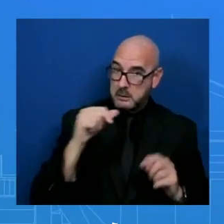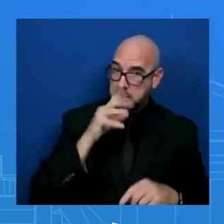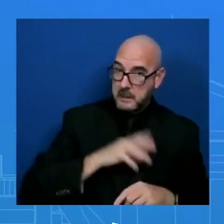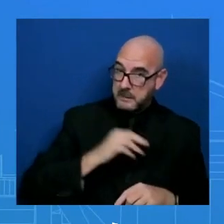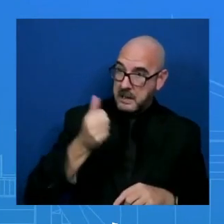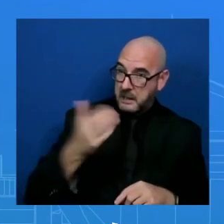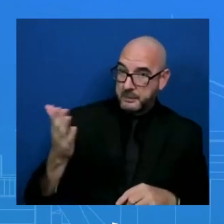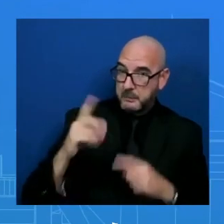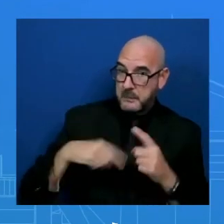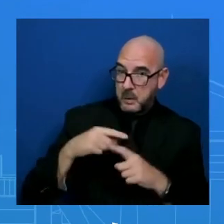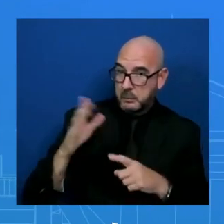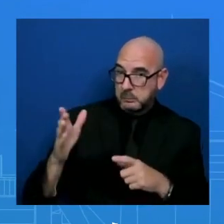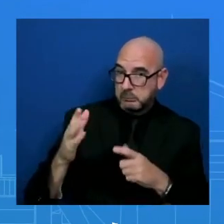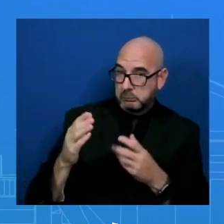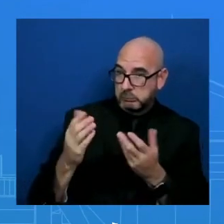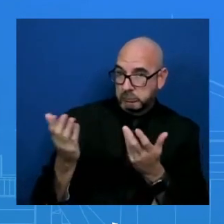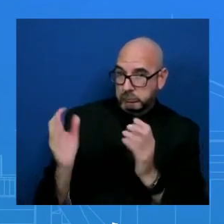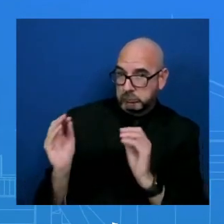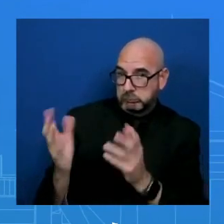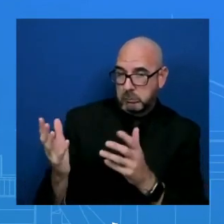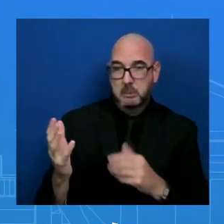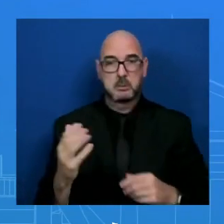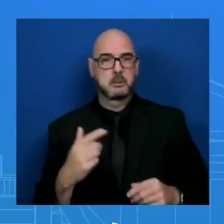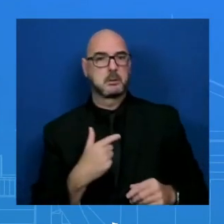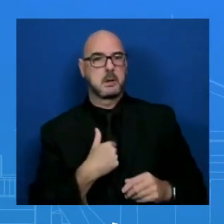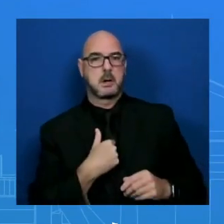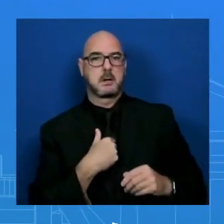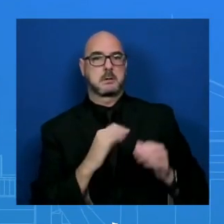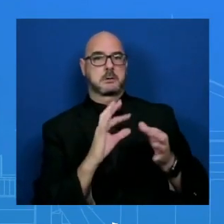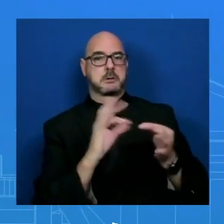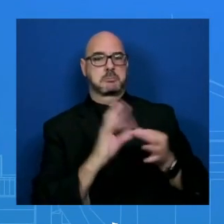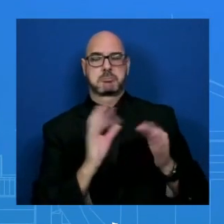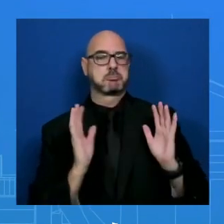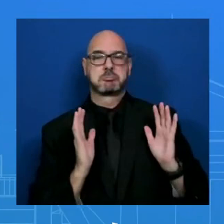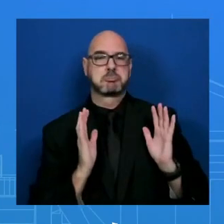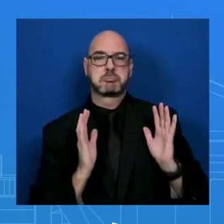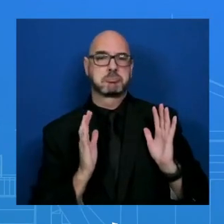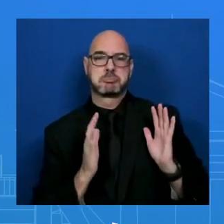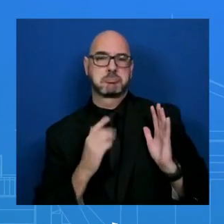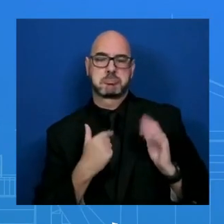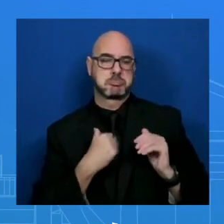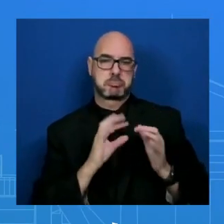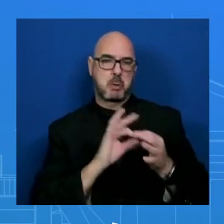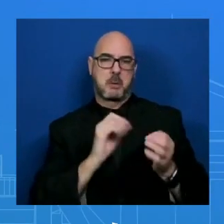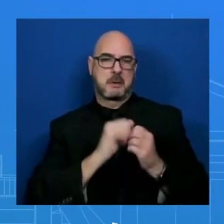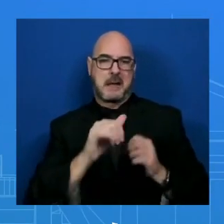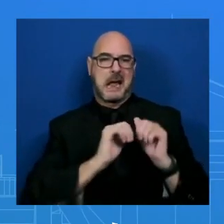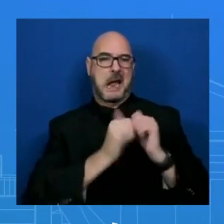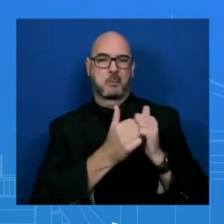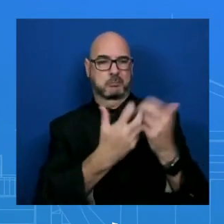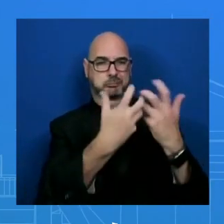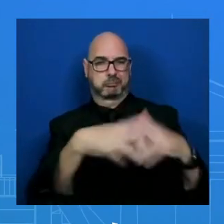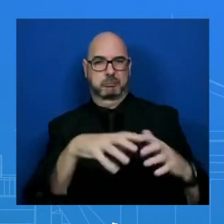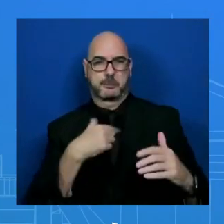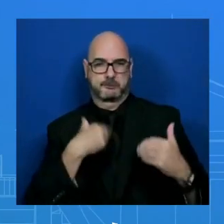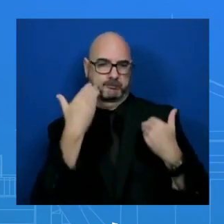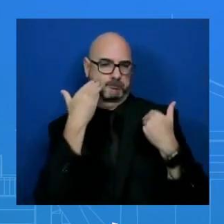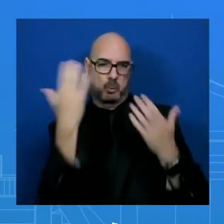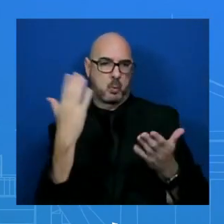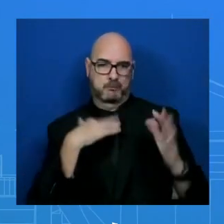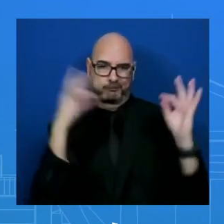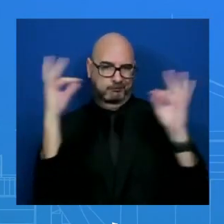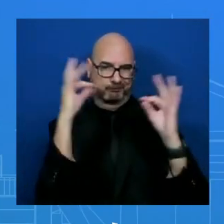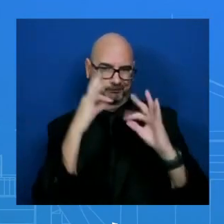podium on the question of normalization, how the various pieces fit together. Yeah. Jake, it seems like every